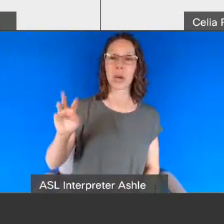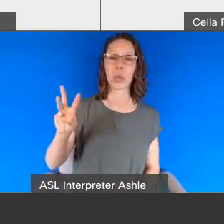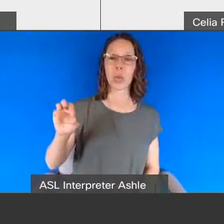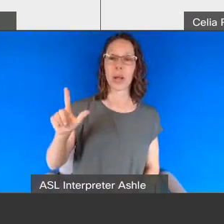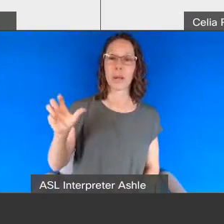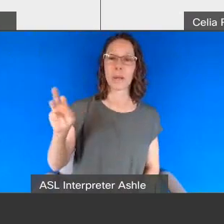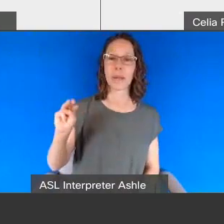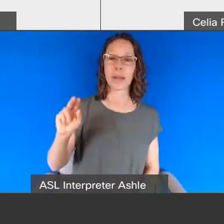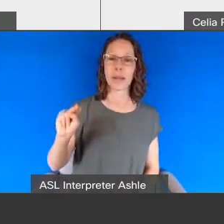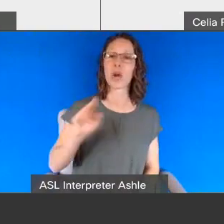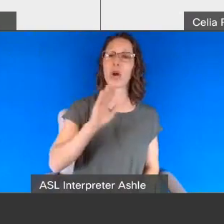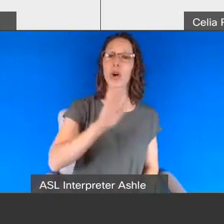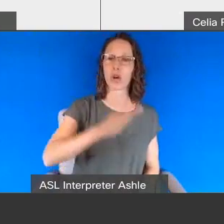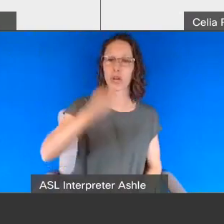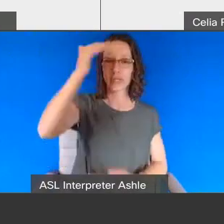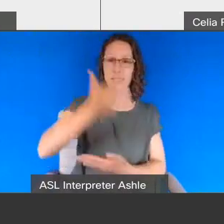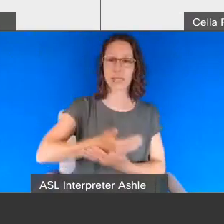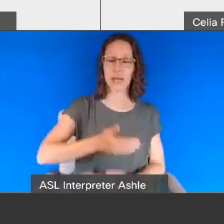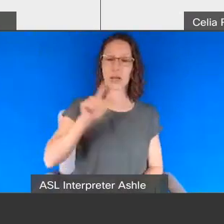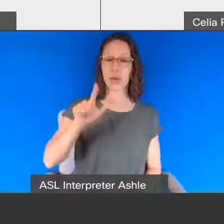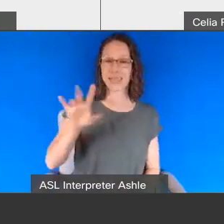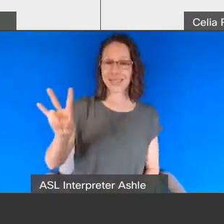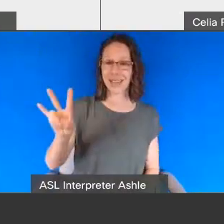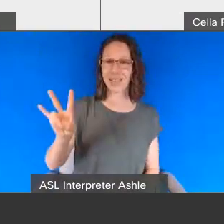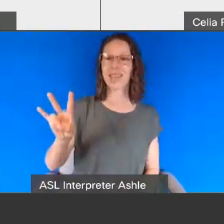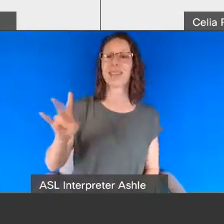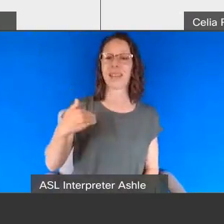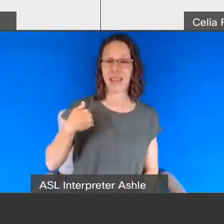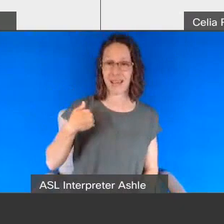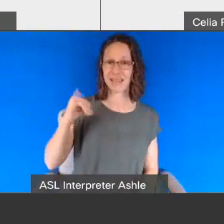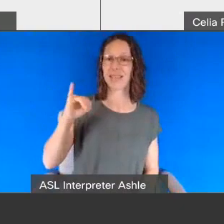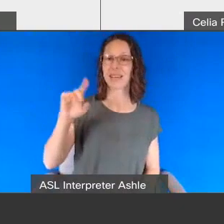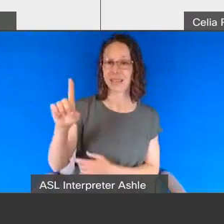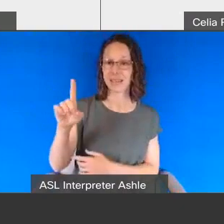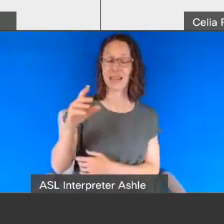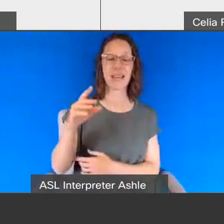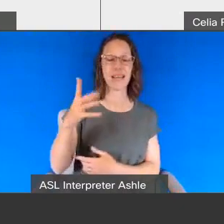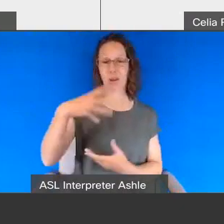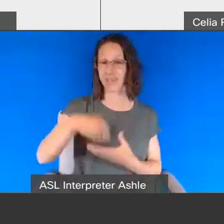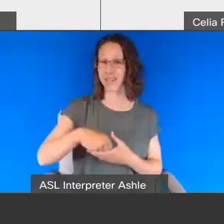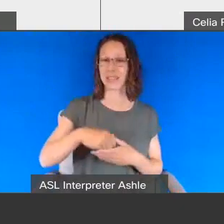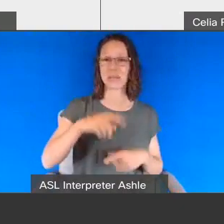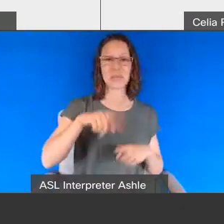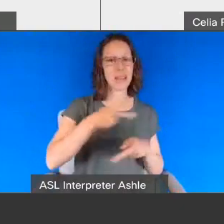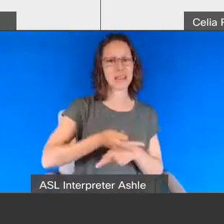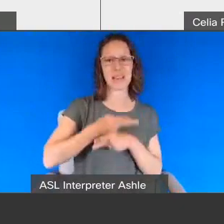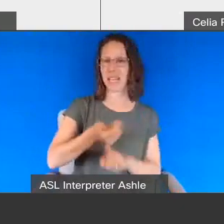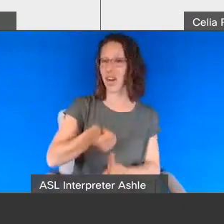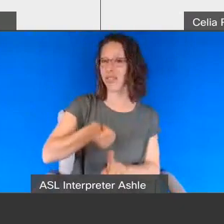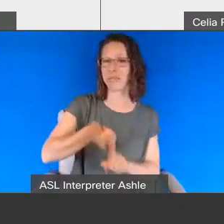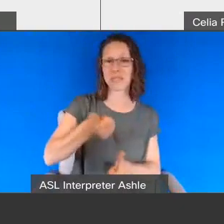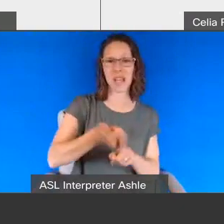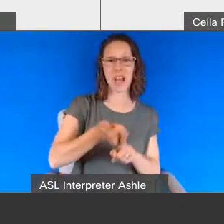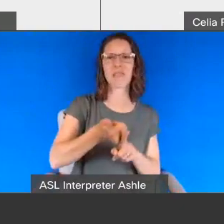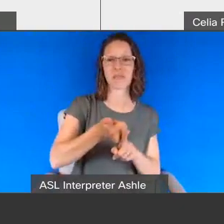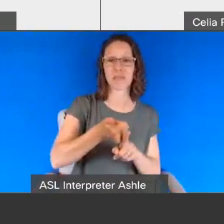-verbal has intellectual disability and is um very unable to take care of himself so